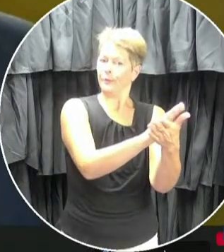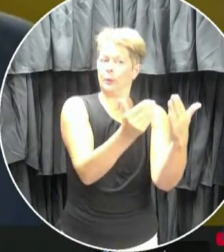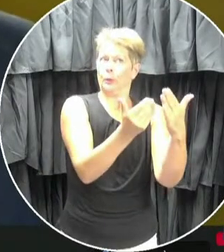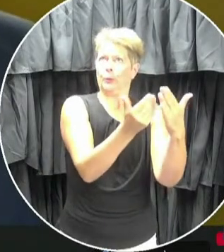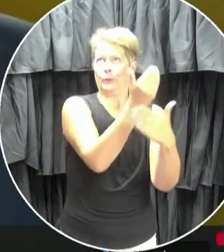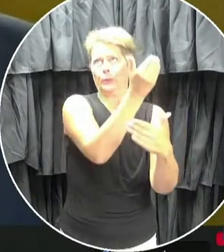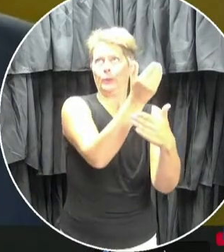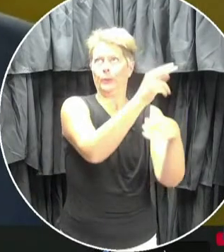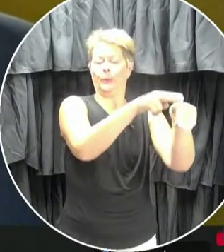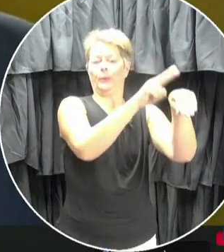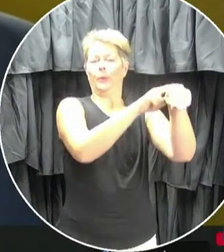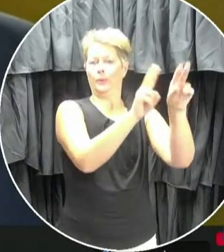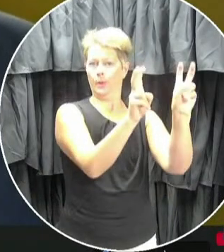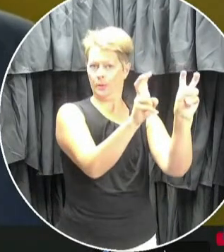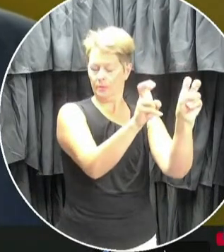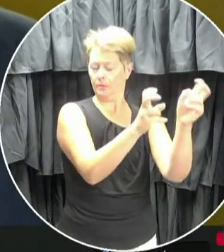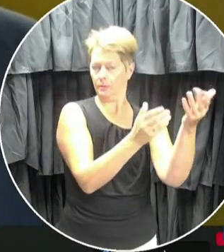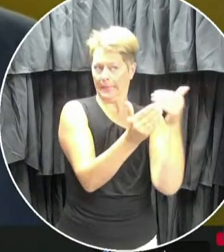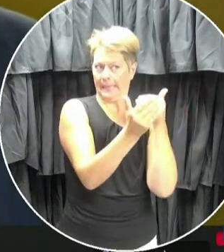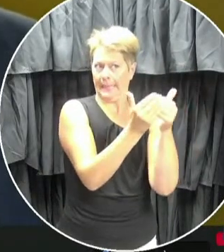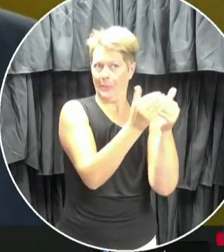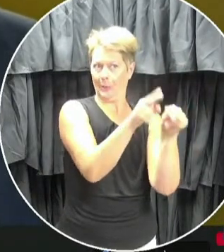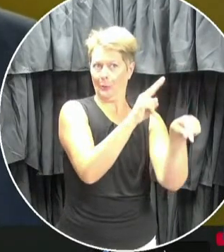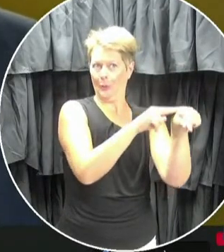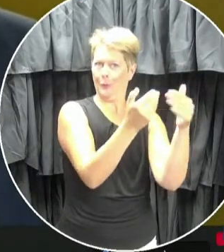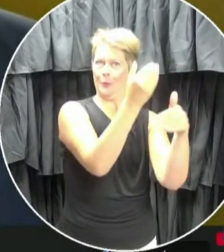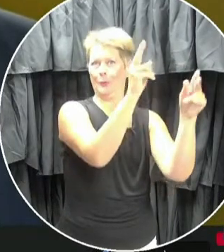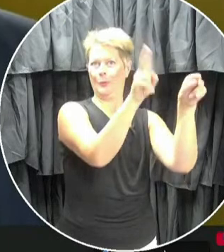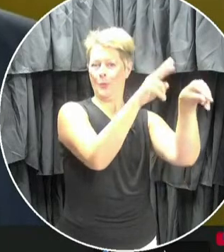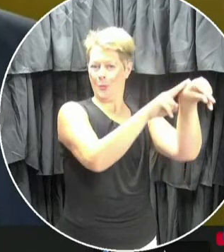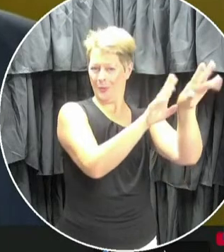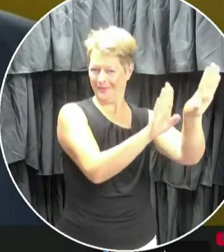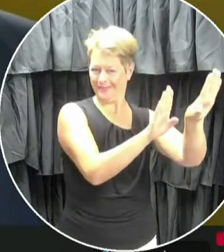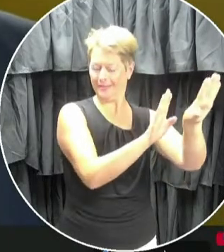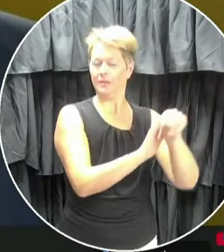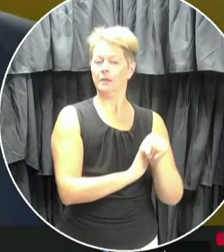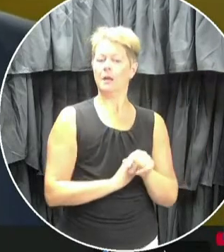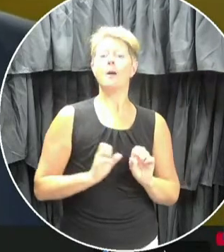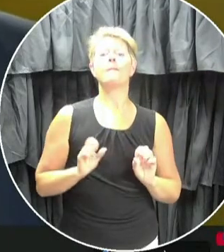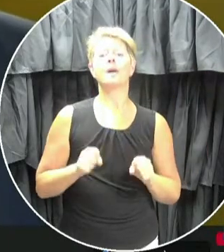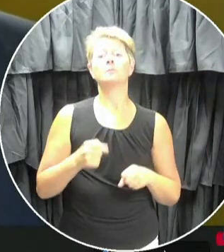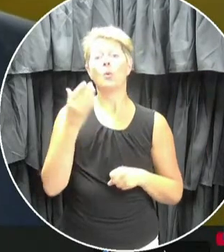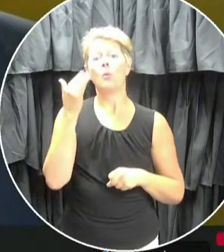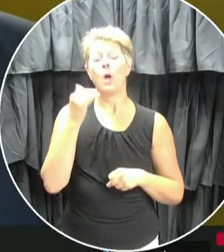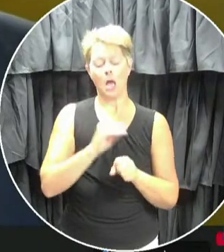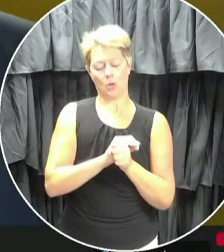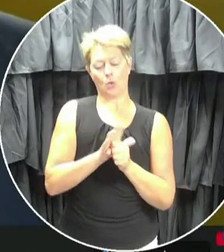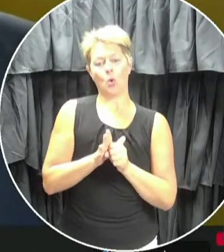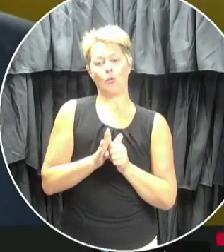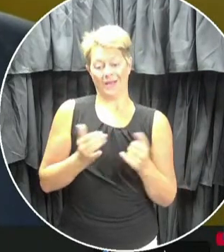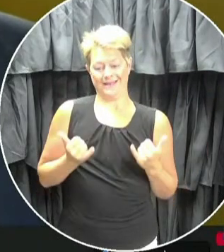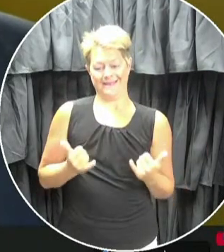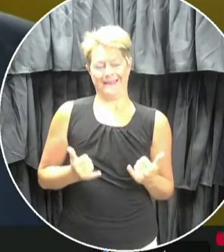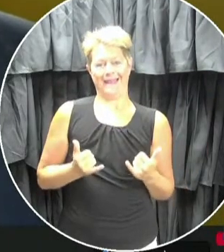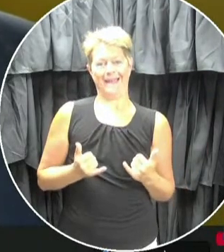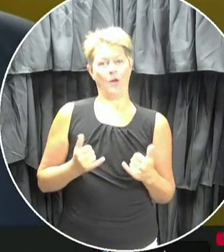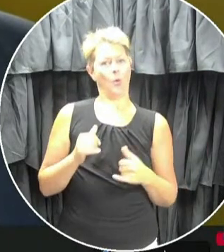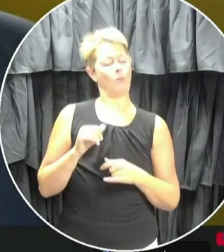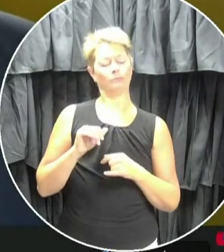near normal, new normal conditions. And that is possible because of the low prevalence of COVID-19 in our province.